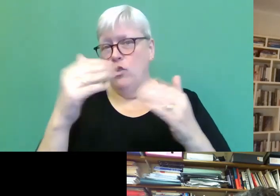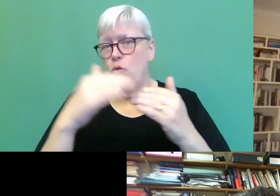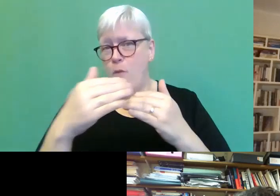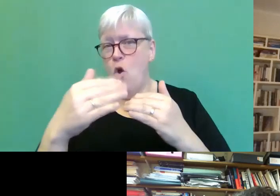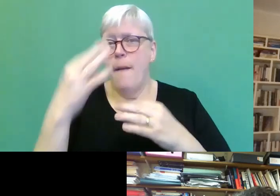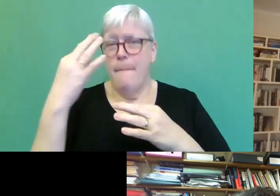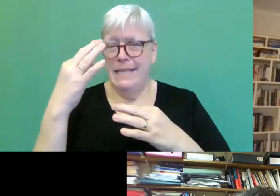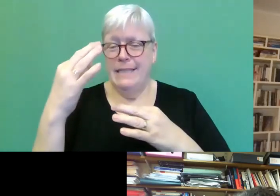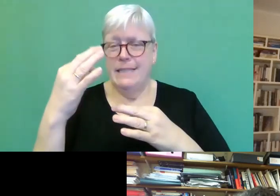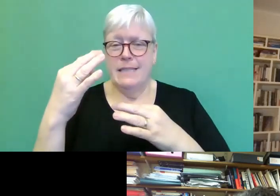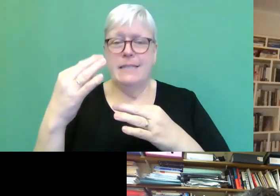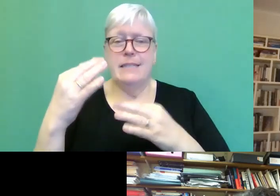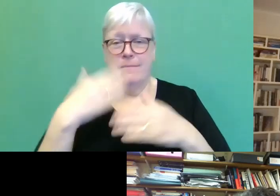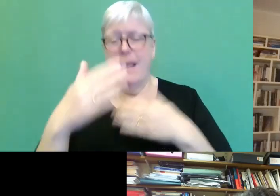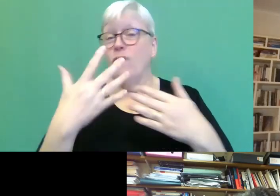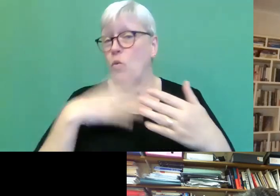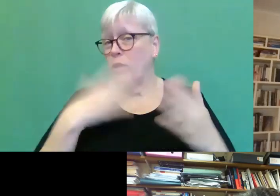people, uh, want to